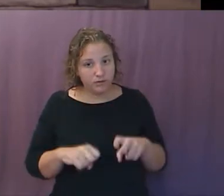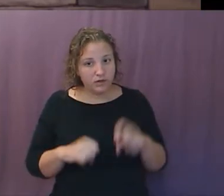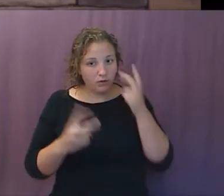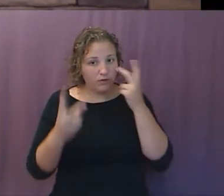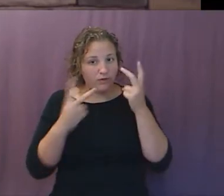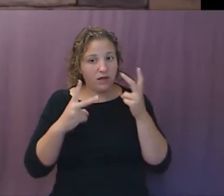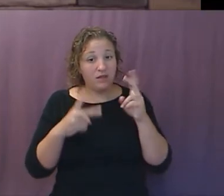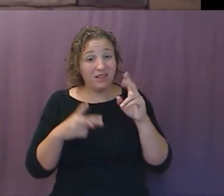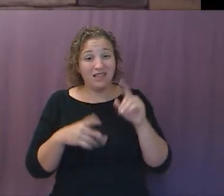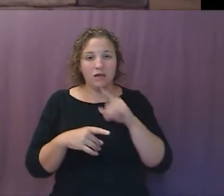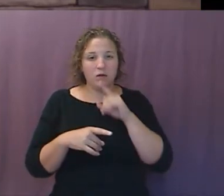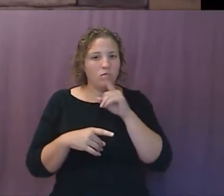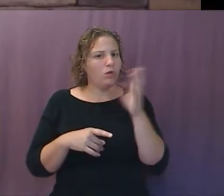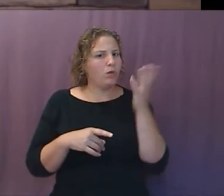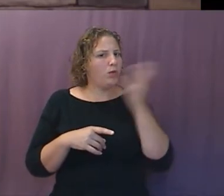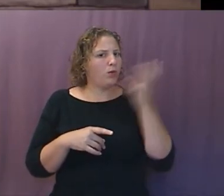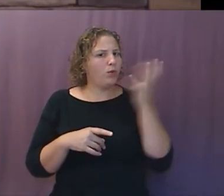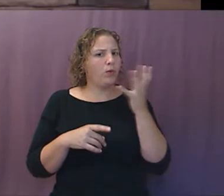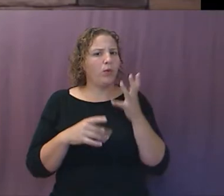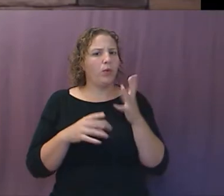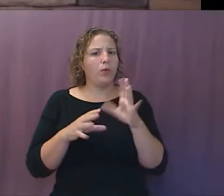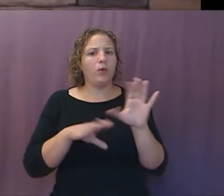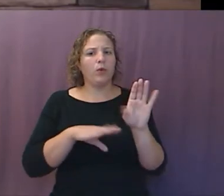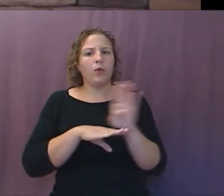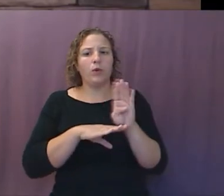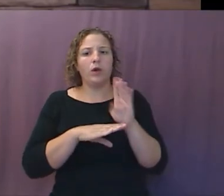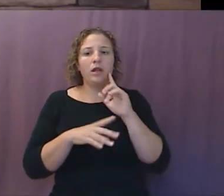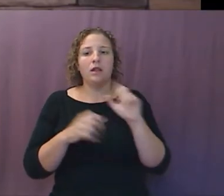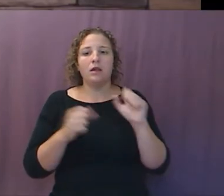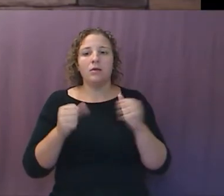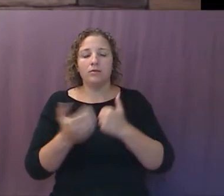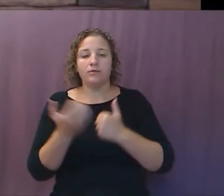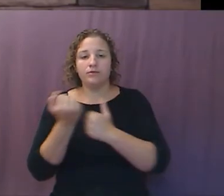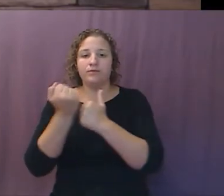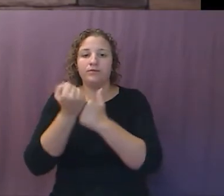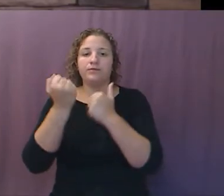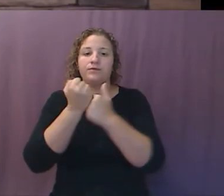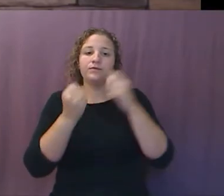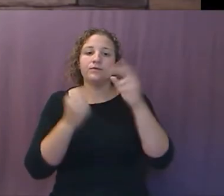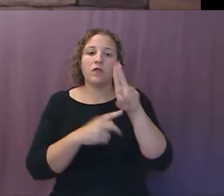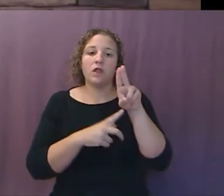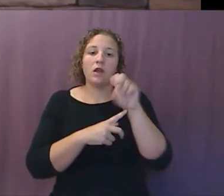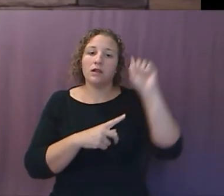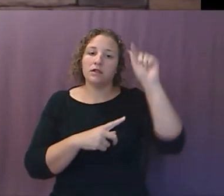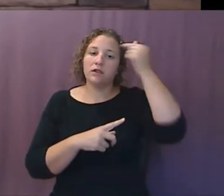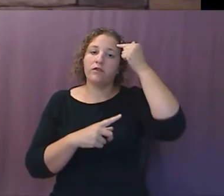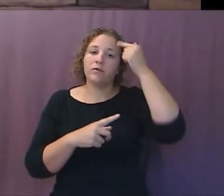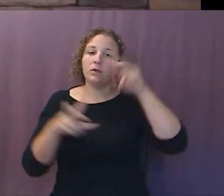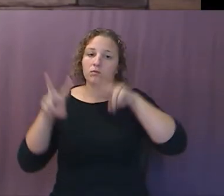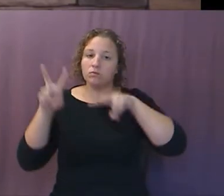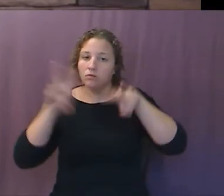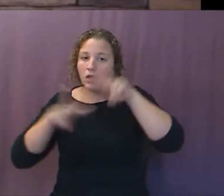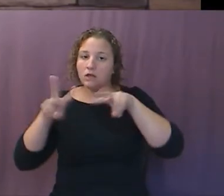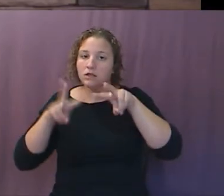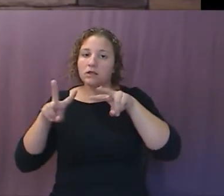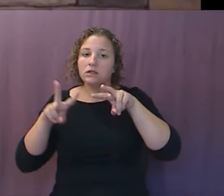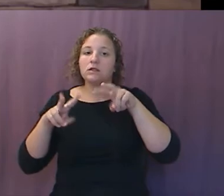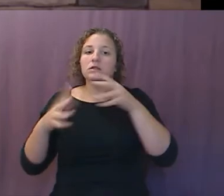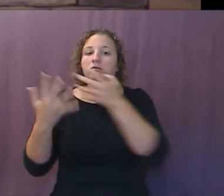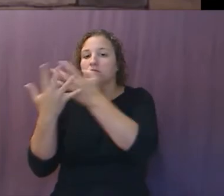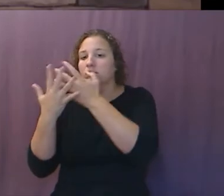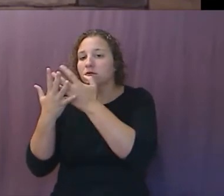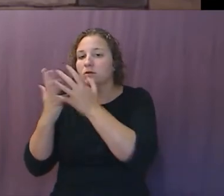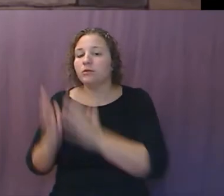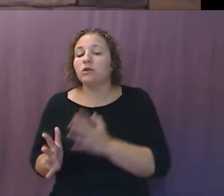institute that has proved a major boon to the U.S. government, providing tools for surveillance of criminals, diseases, and immigrants illegally